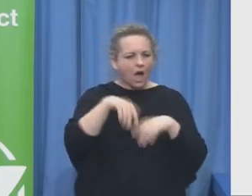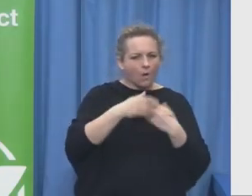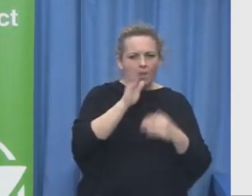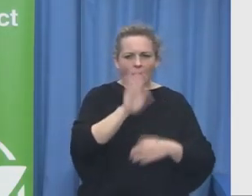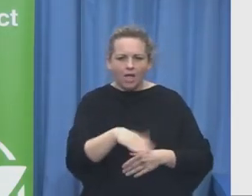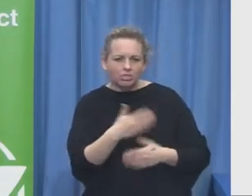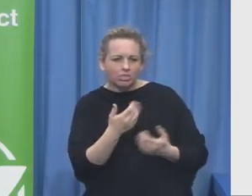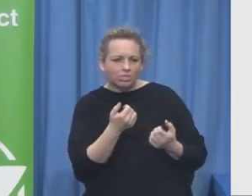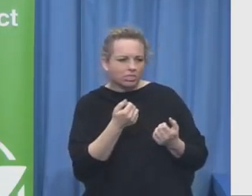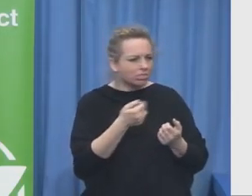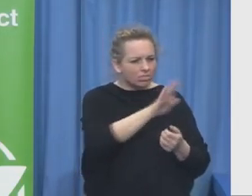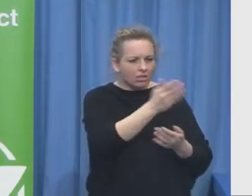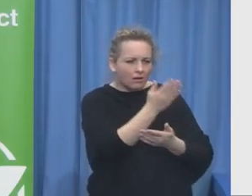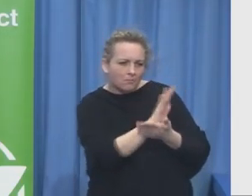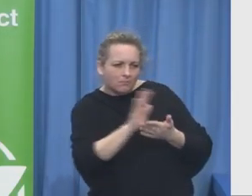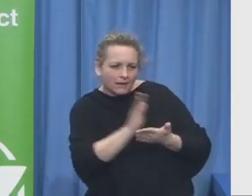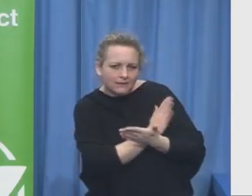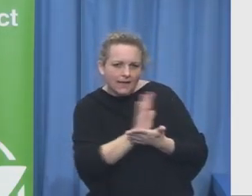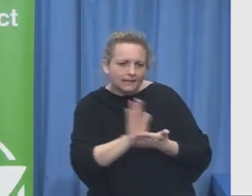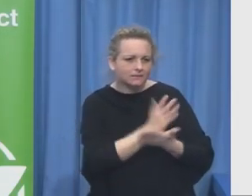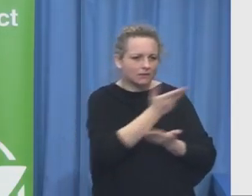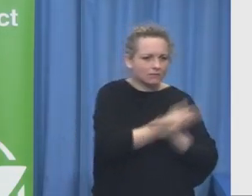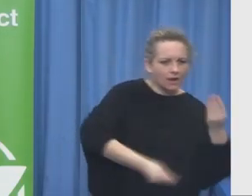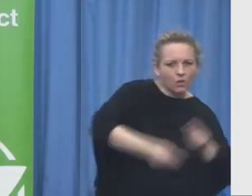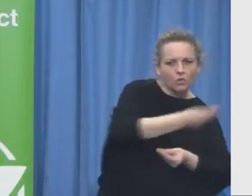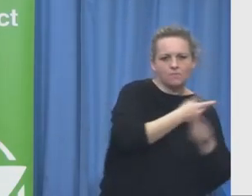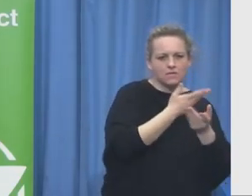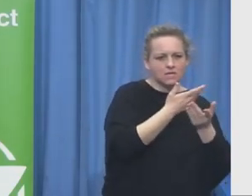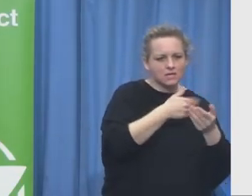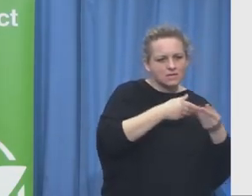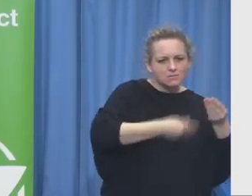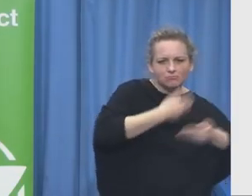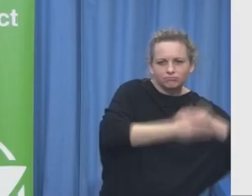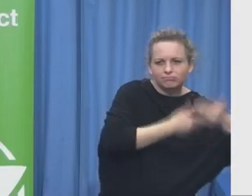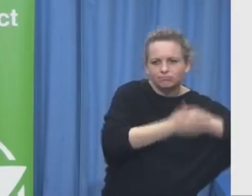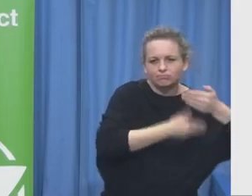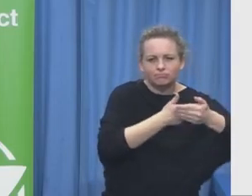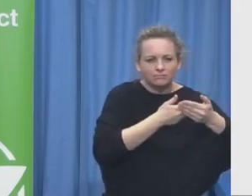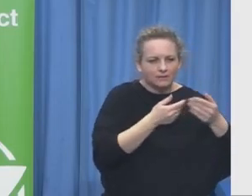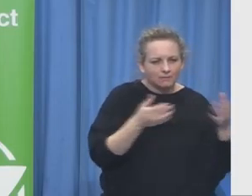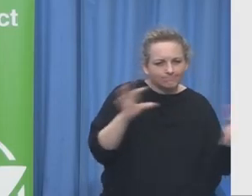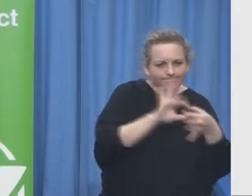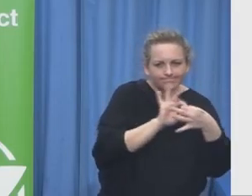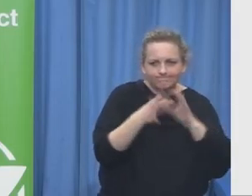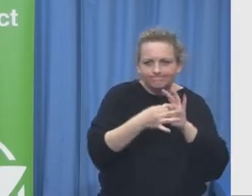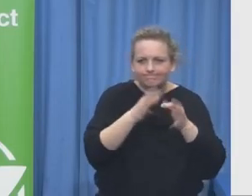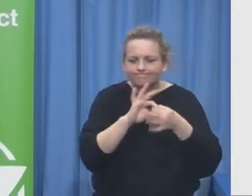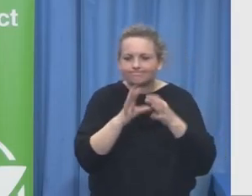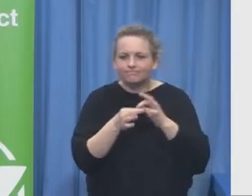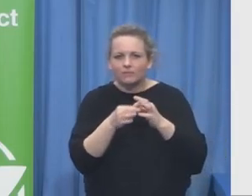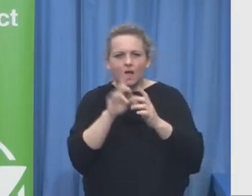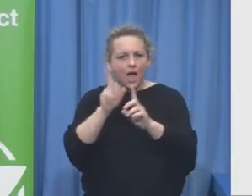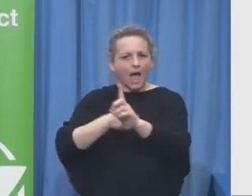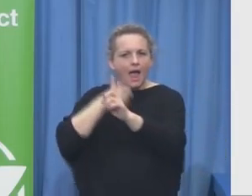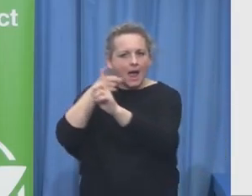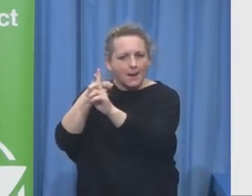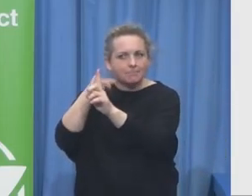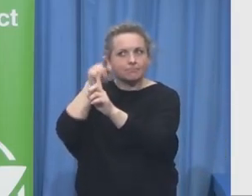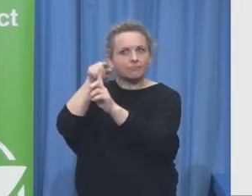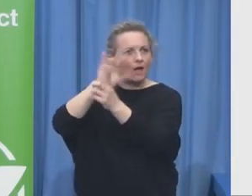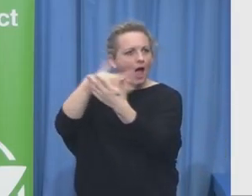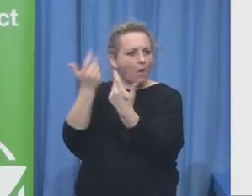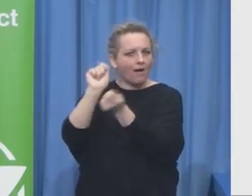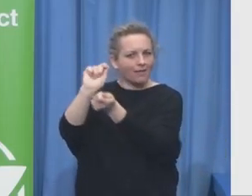is meaningless and important but it's not enough to create a systematic change in our society it's not enough